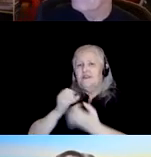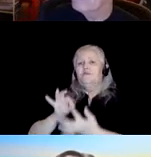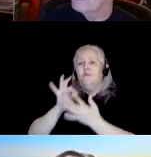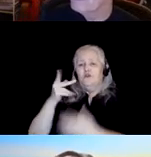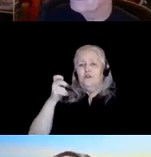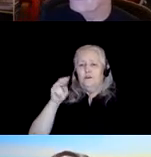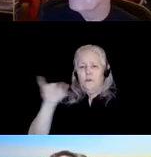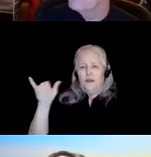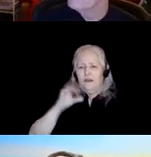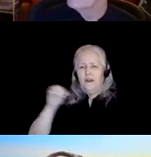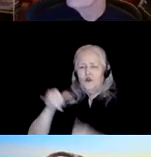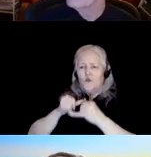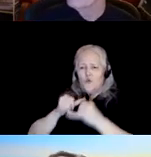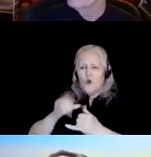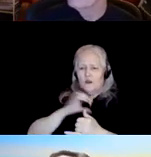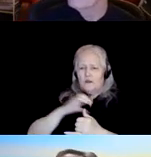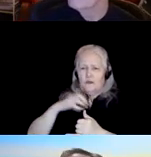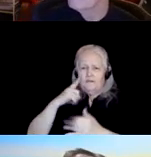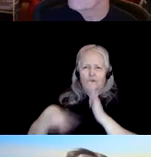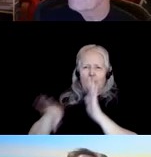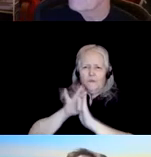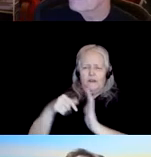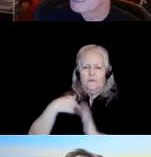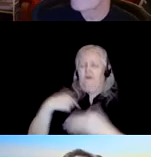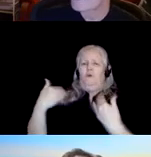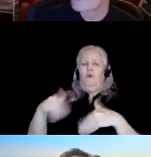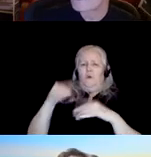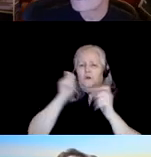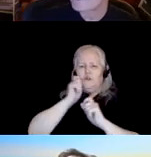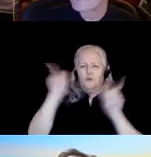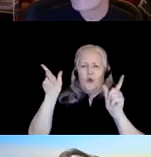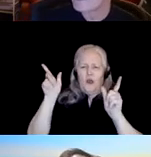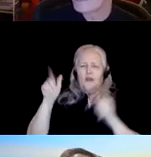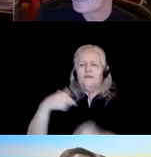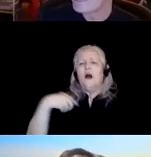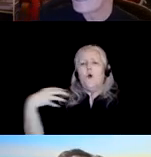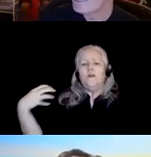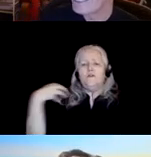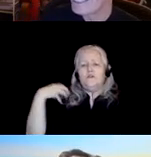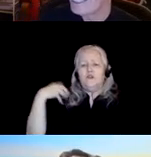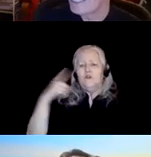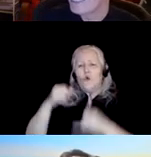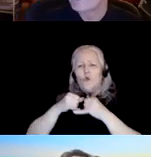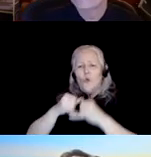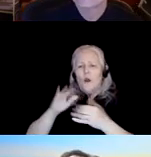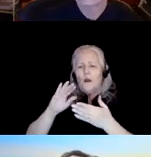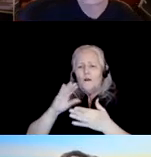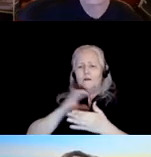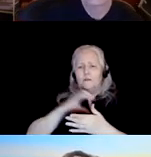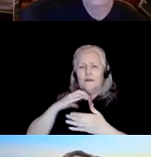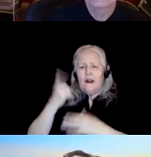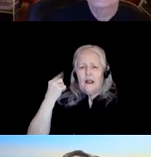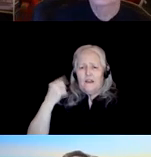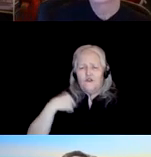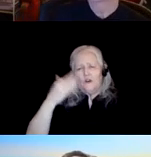awards committee, for choosing me, which was quite a surprise. I chaired the, uh, awards committee last year, so I know how many really deserving